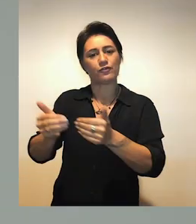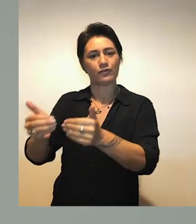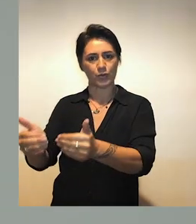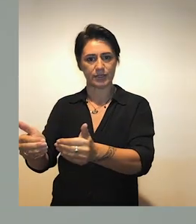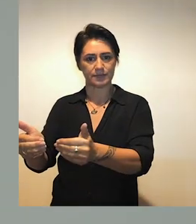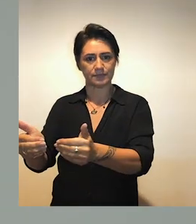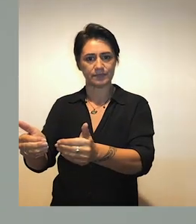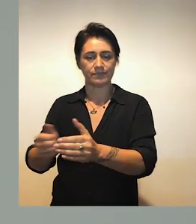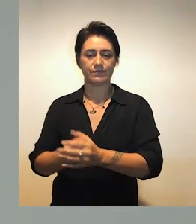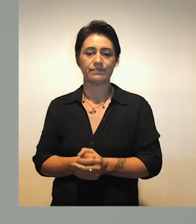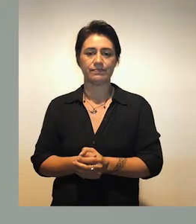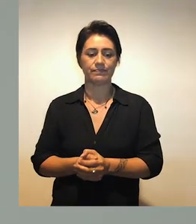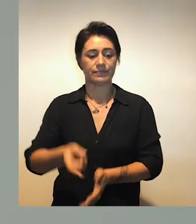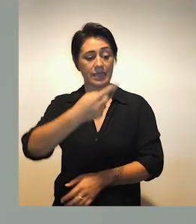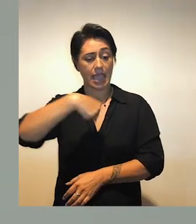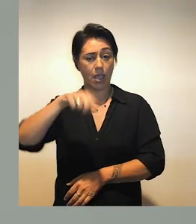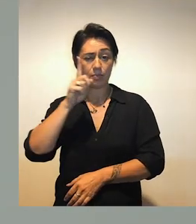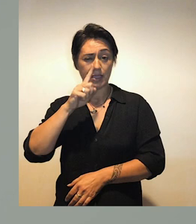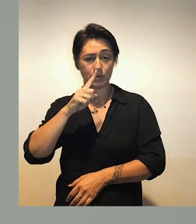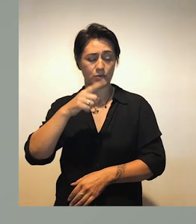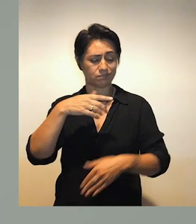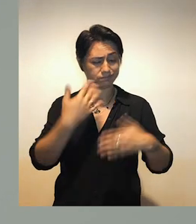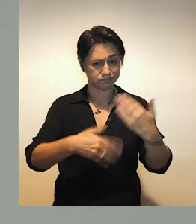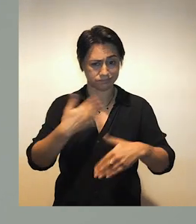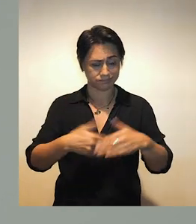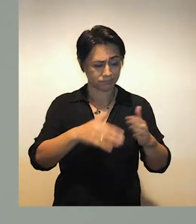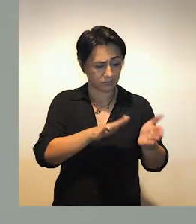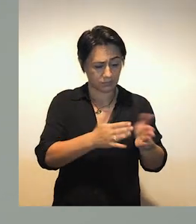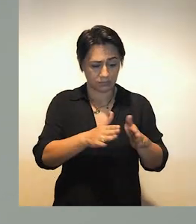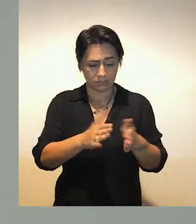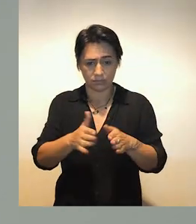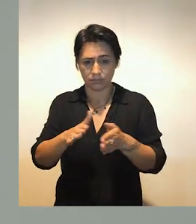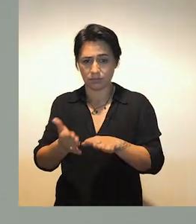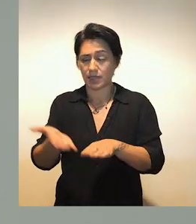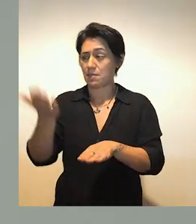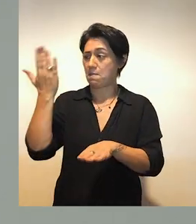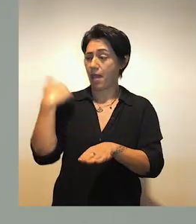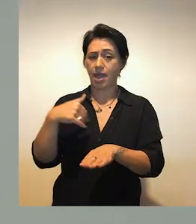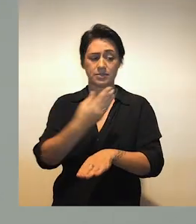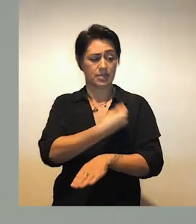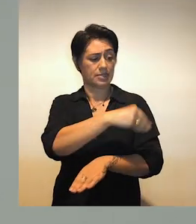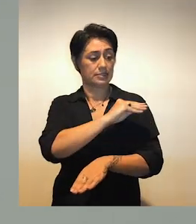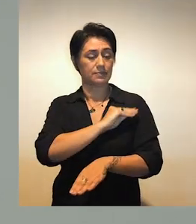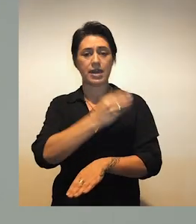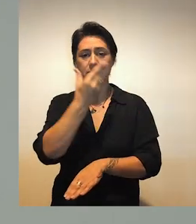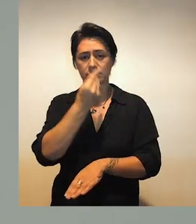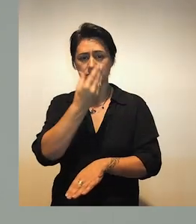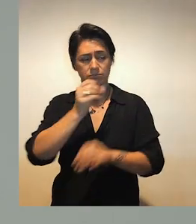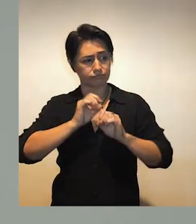Our people suffered a heavy loss of life during the Spanish Influenza of the early 1900s.